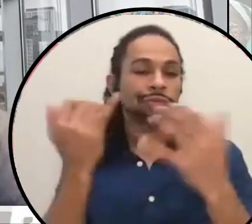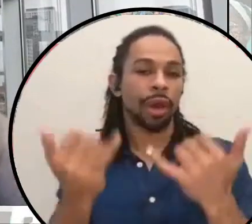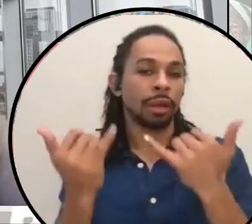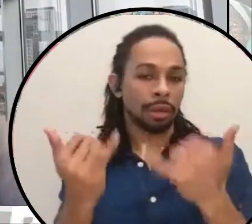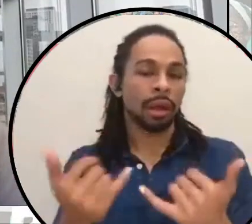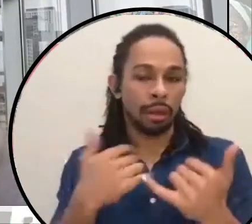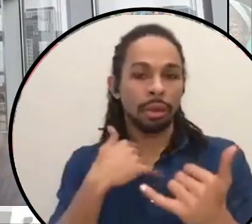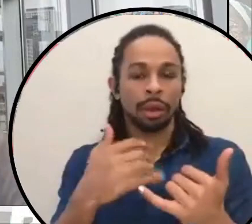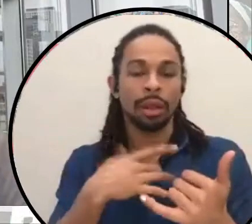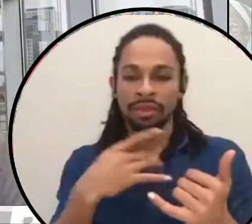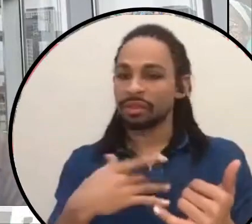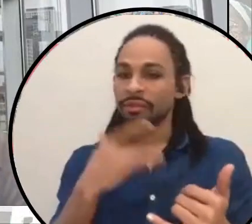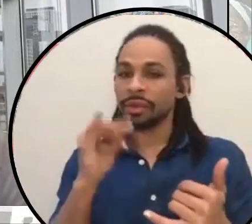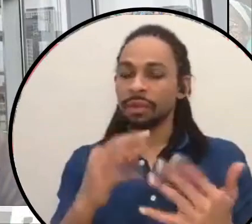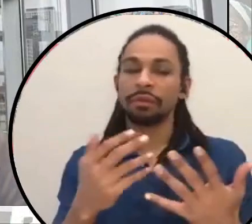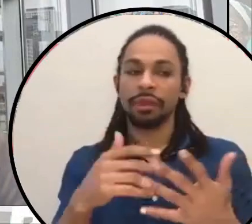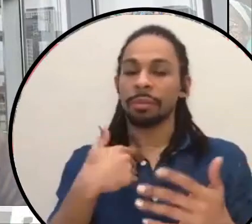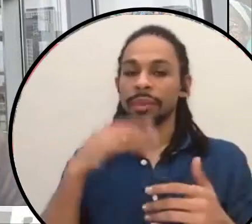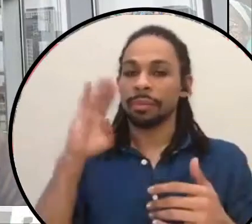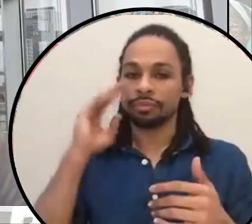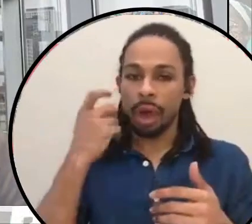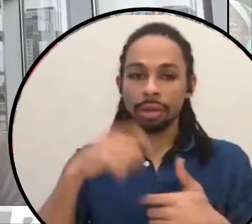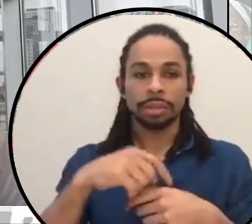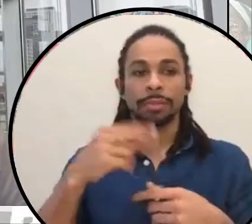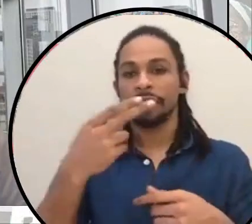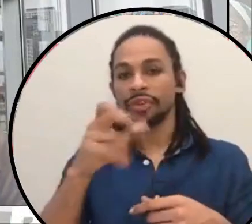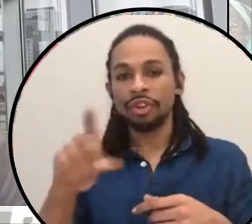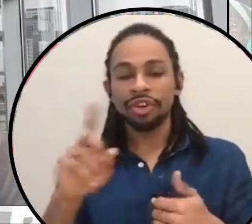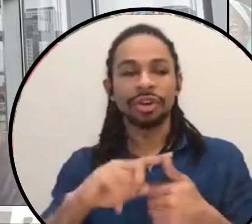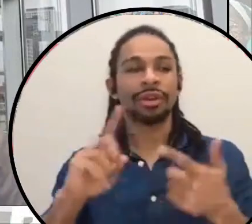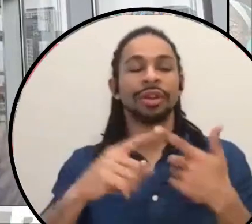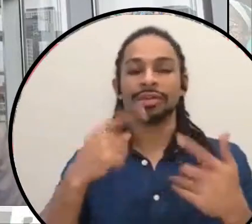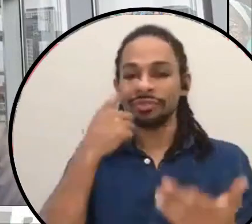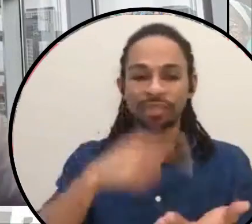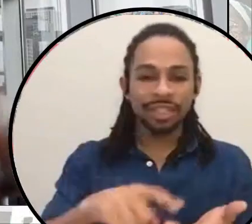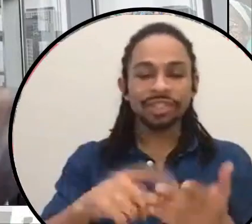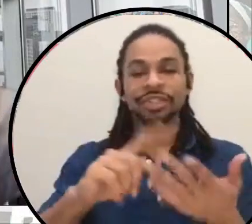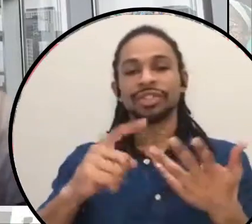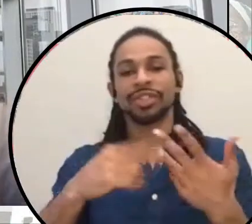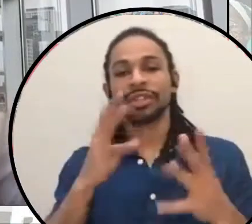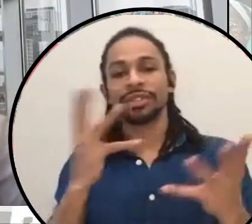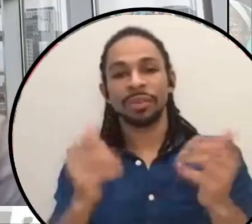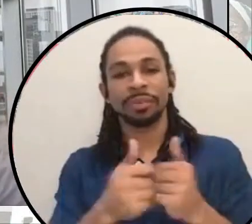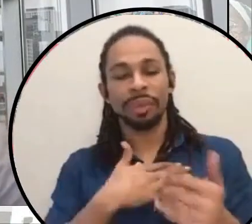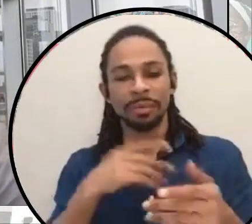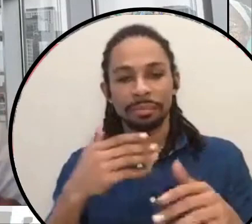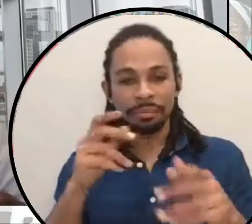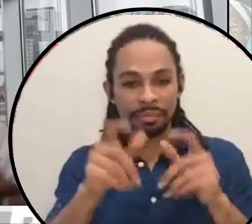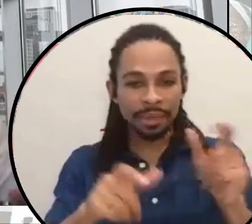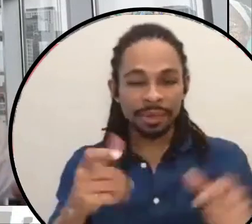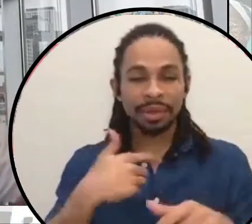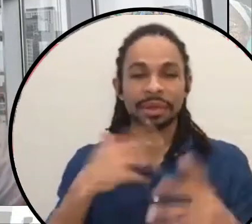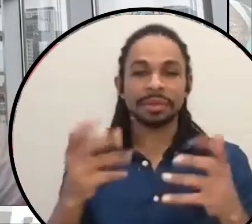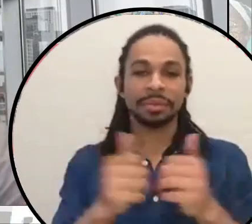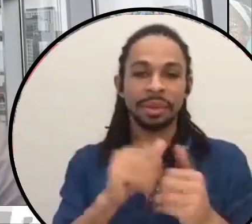in the Bronx. I'm in the hood. I do a lot of research. Uh, you know, I talk to my people. I talk to my communities. I've visited the prisons. You know, I, I TA